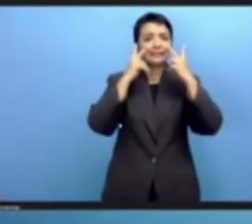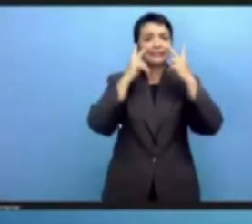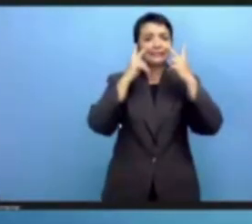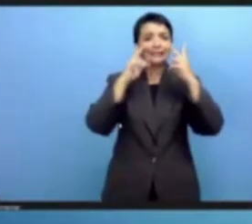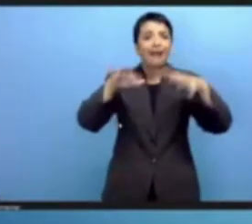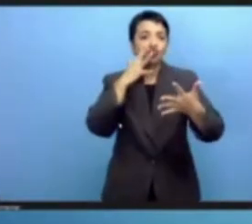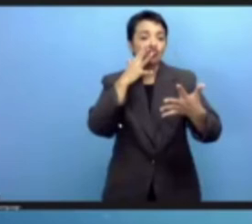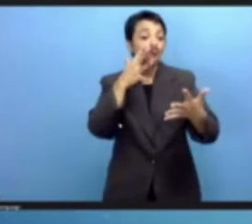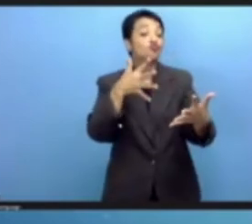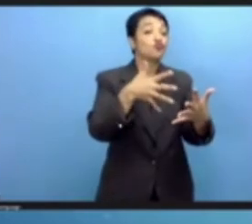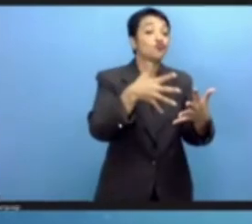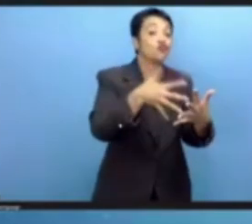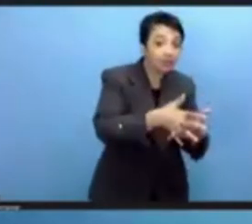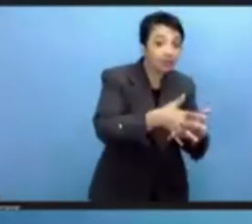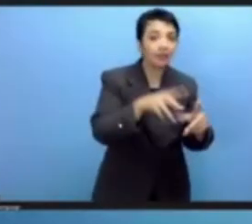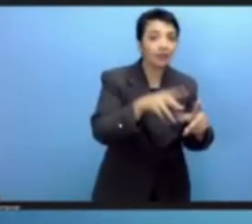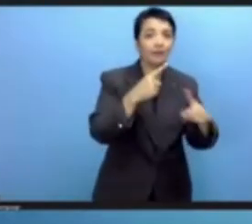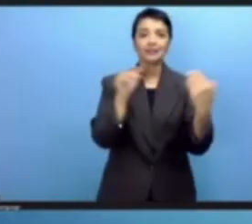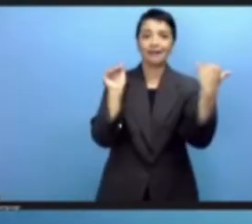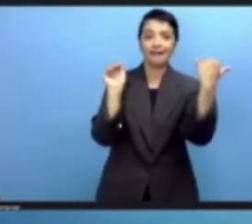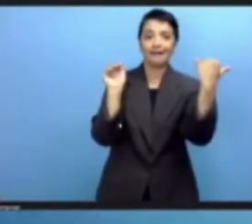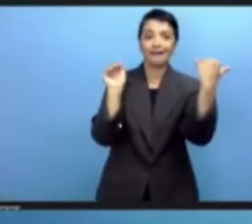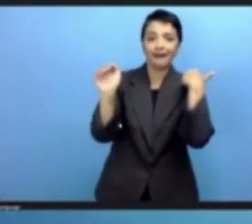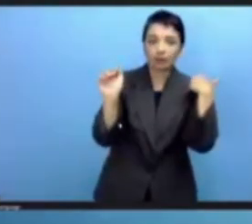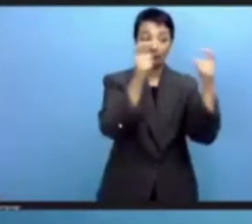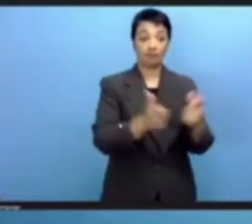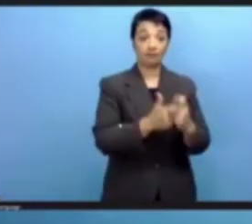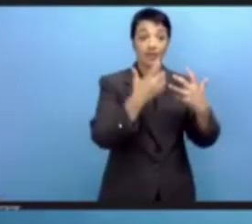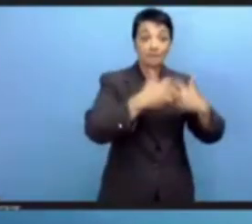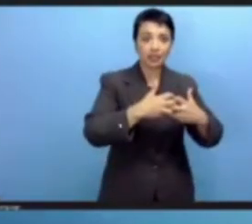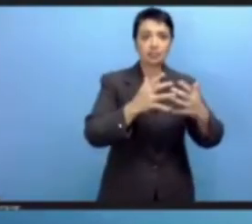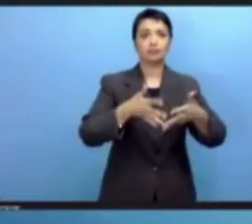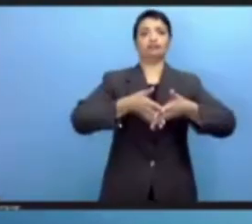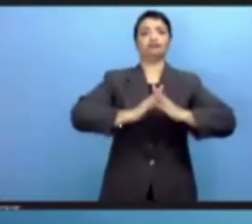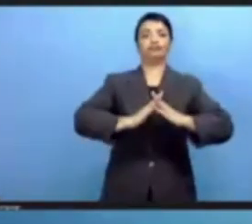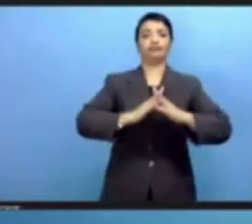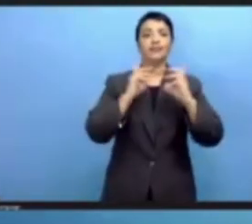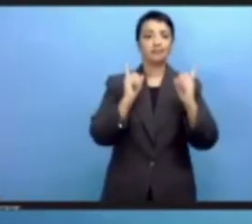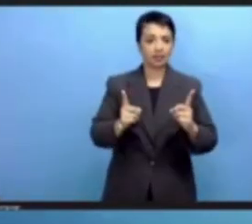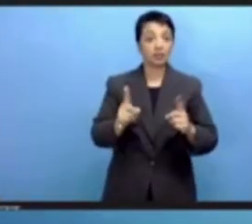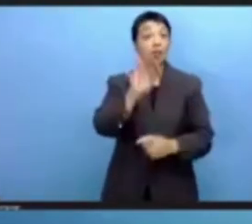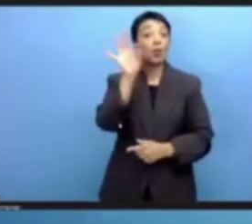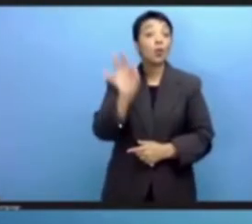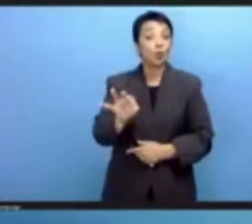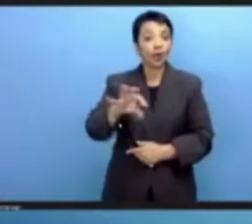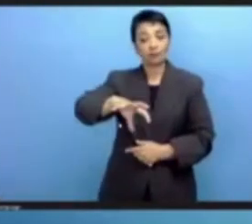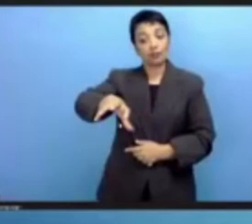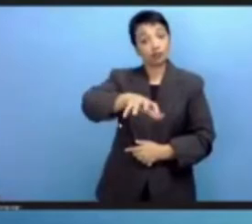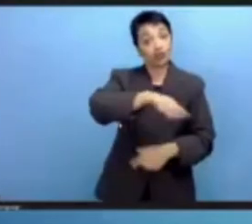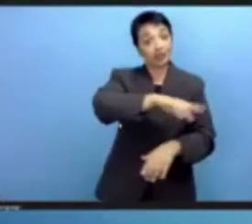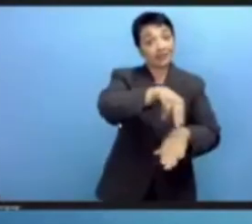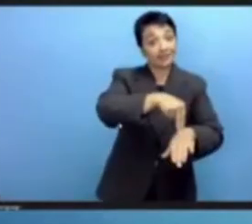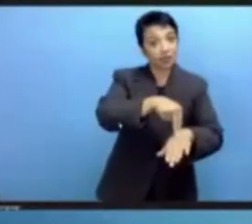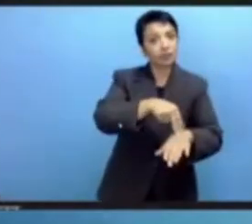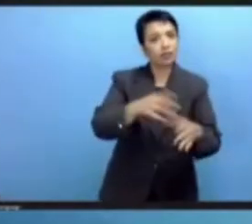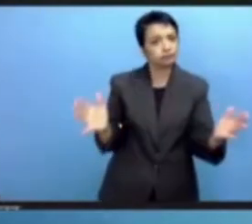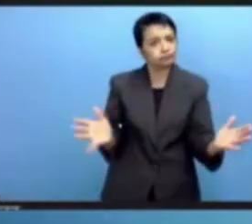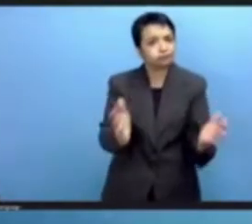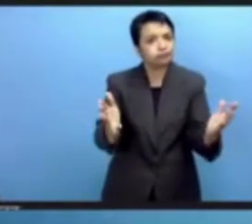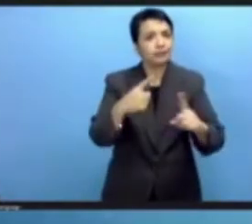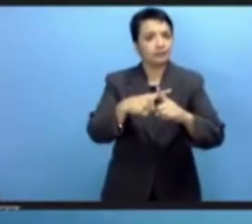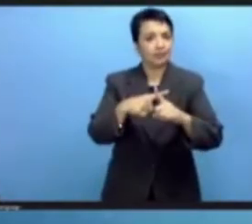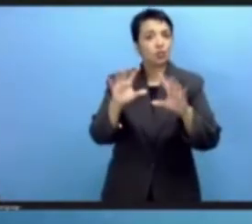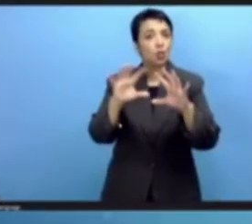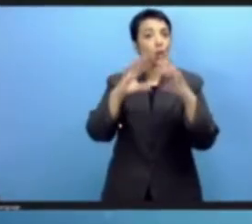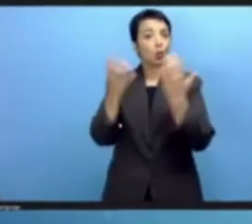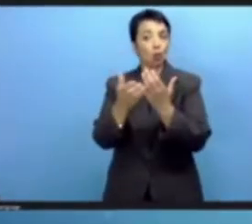into their own processes and pressure national governments and global tech companies in the same direction. The IGF is